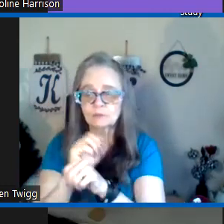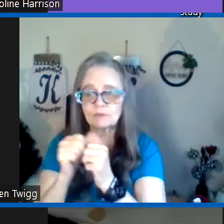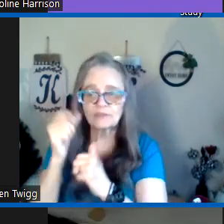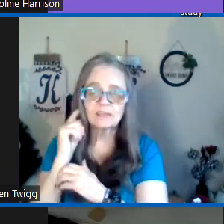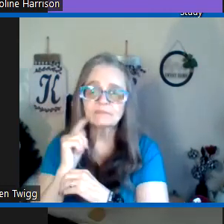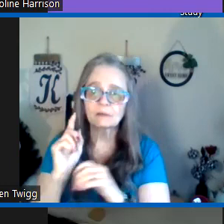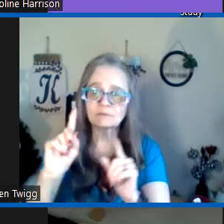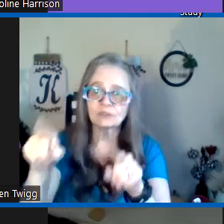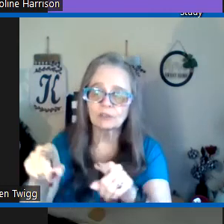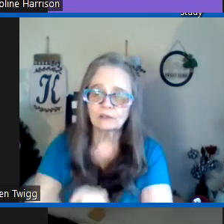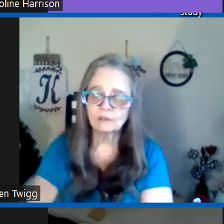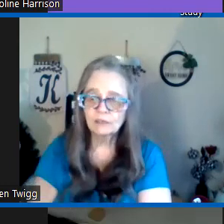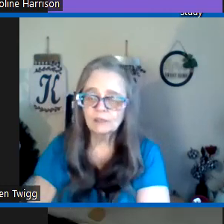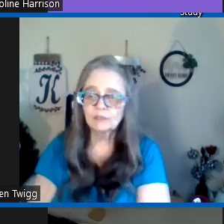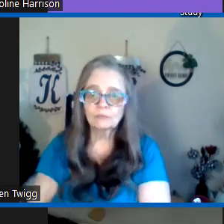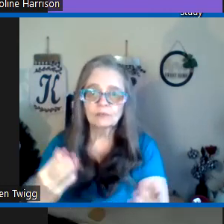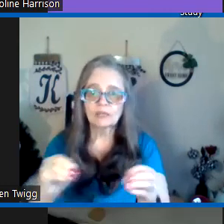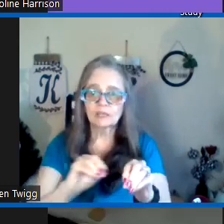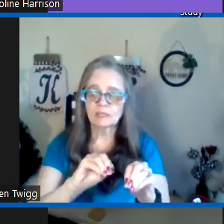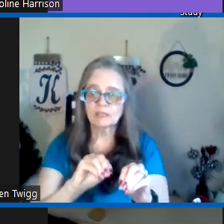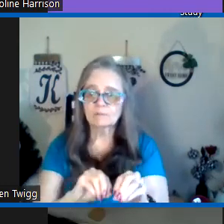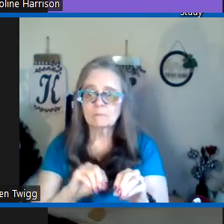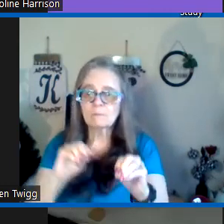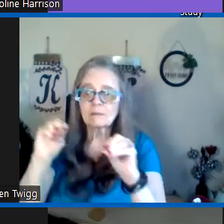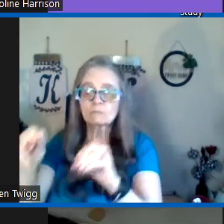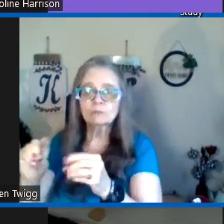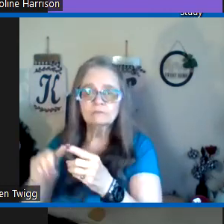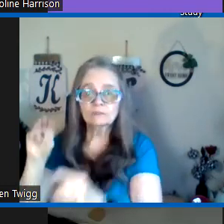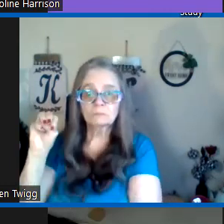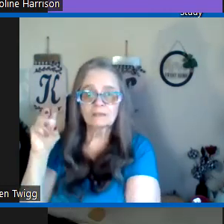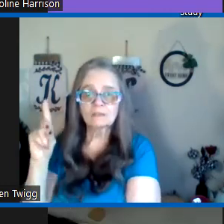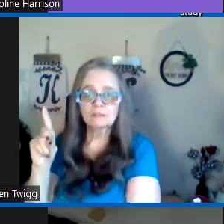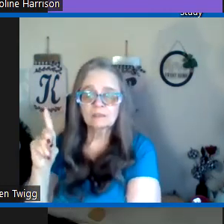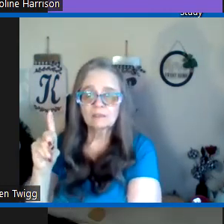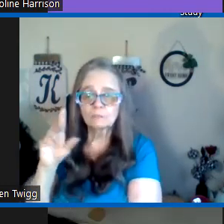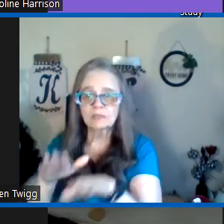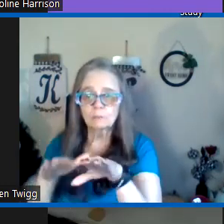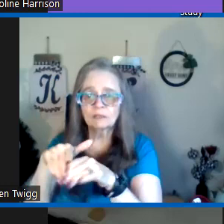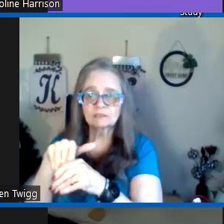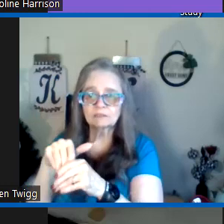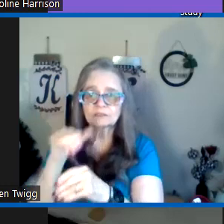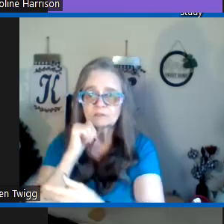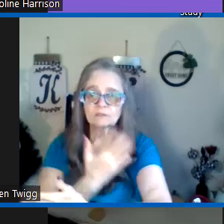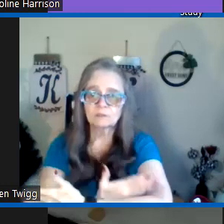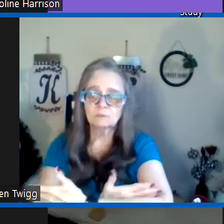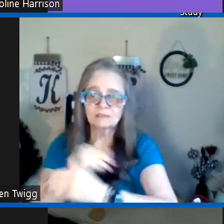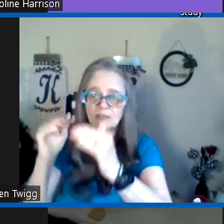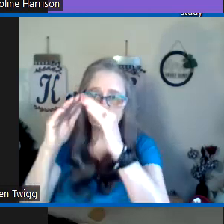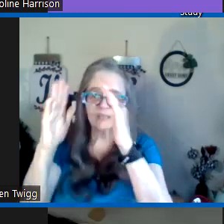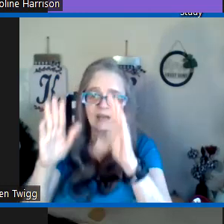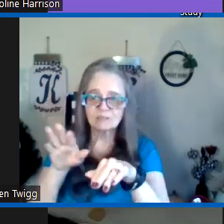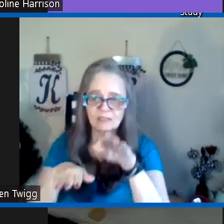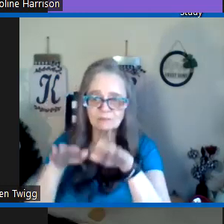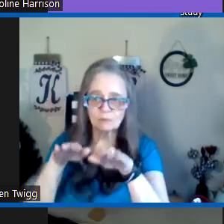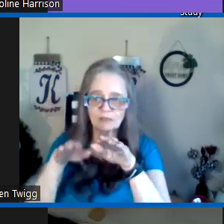and work with the deaf that was a go when I moved to Maryland when I walked into my